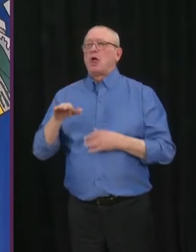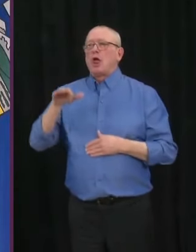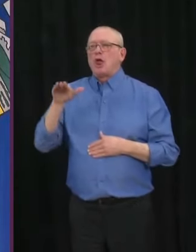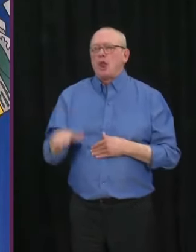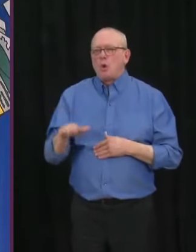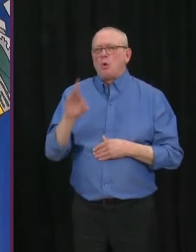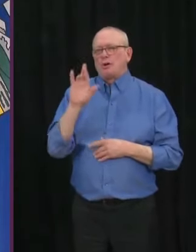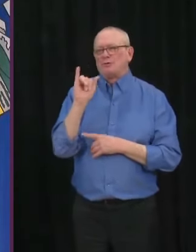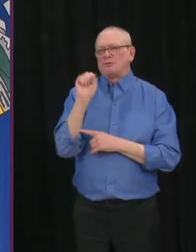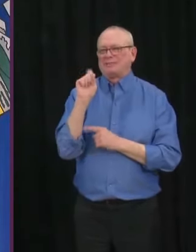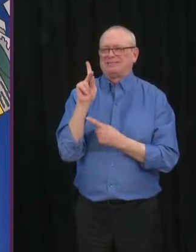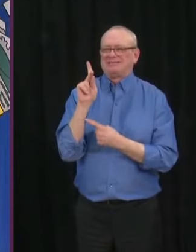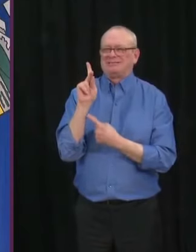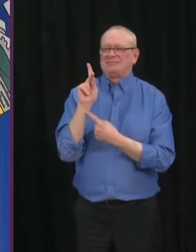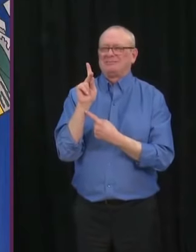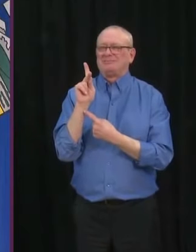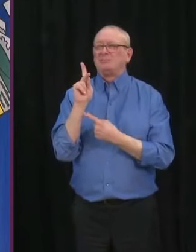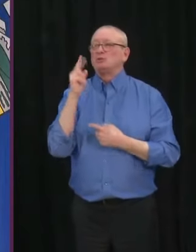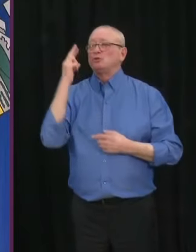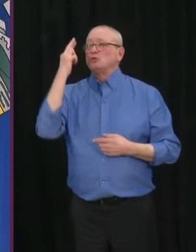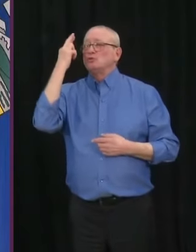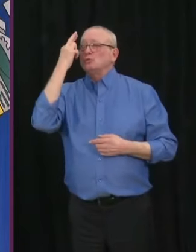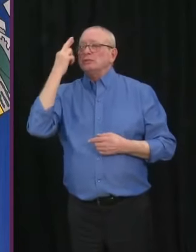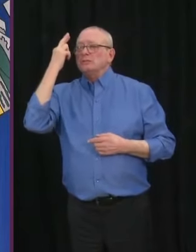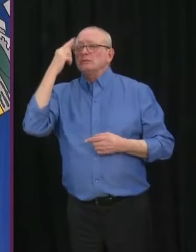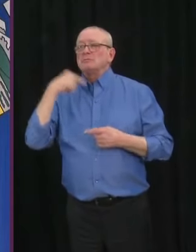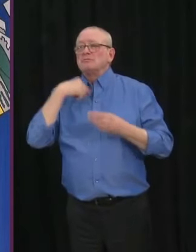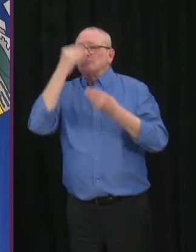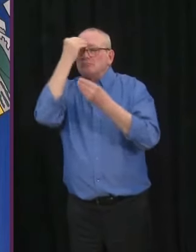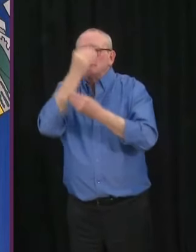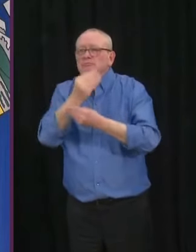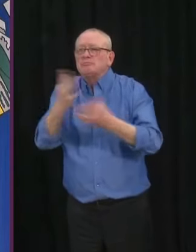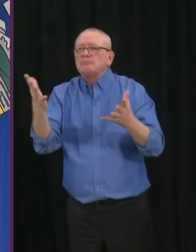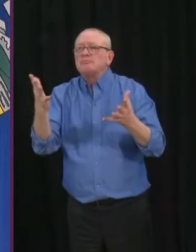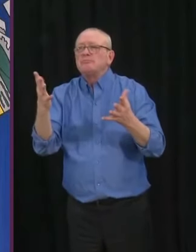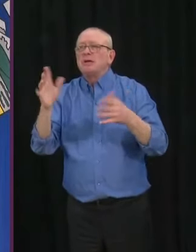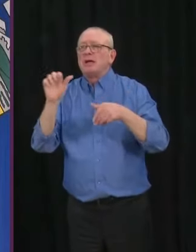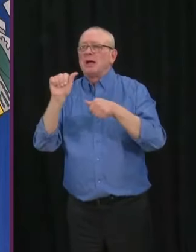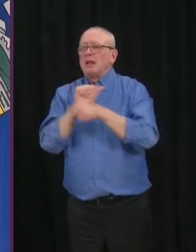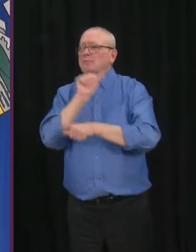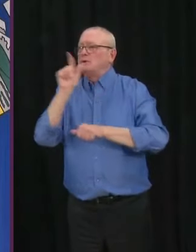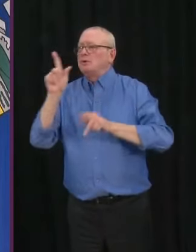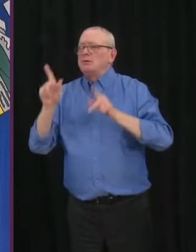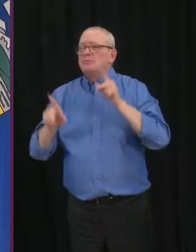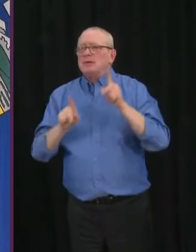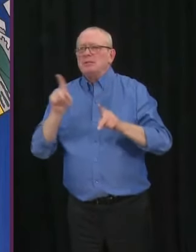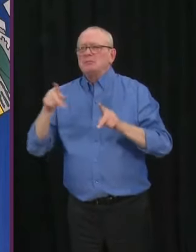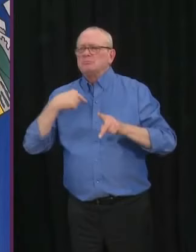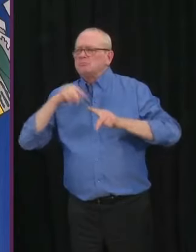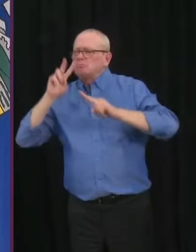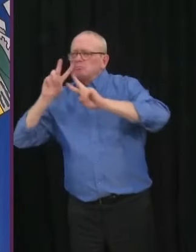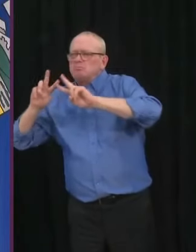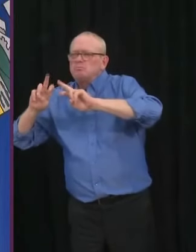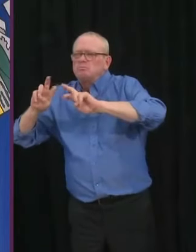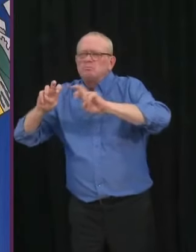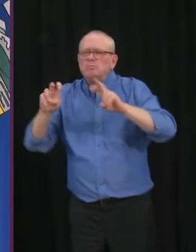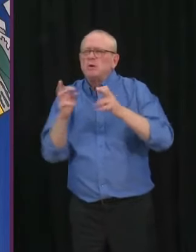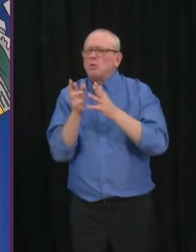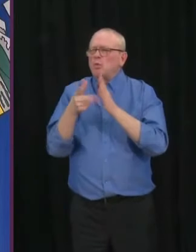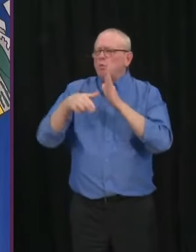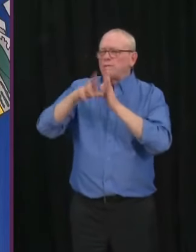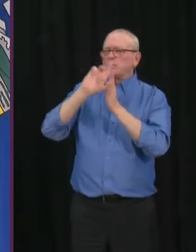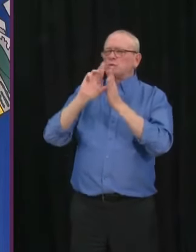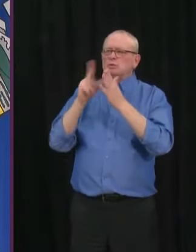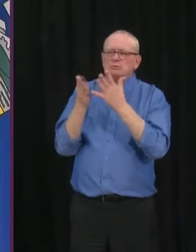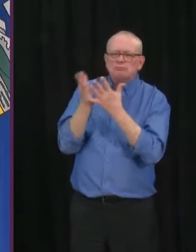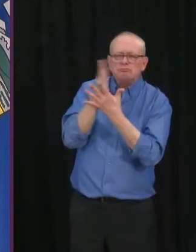because we told Albertans that we would have a review of these measures, that we would give people a